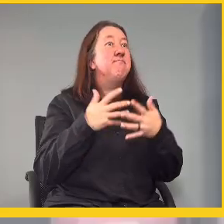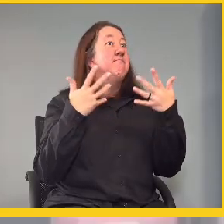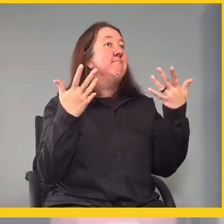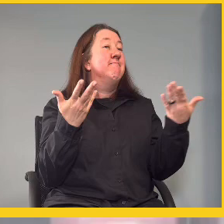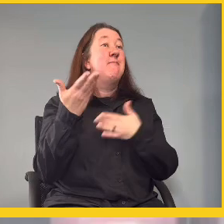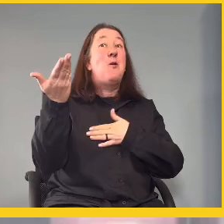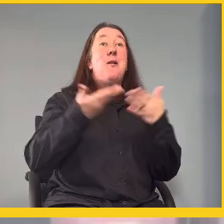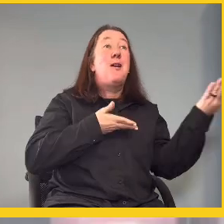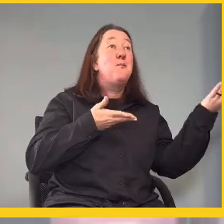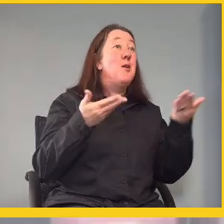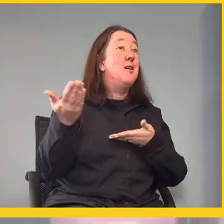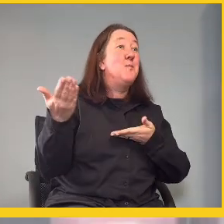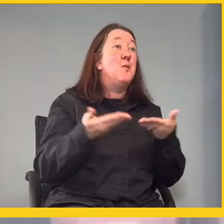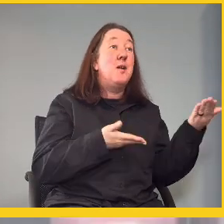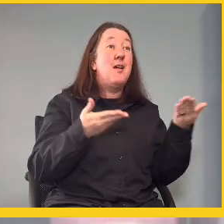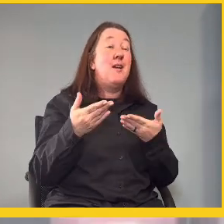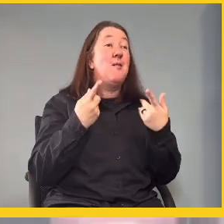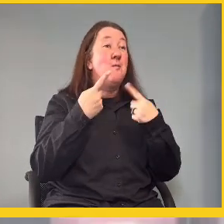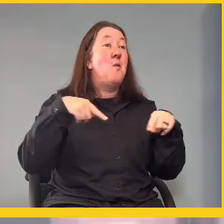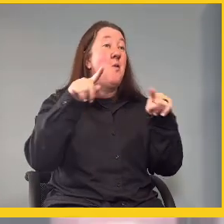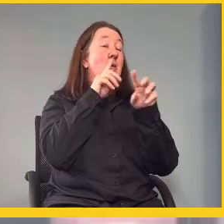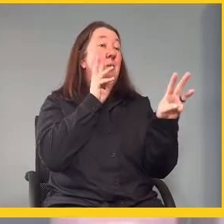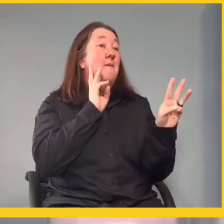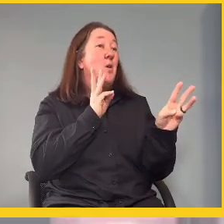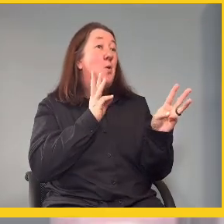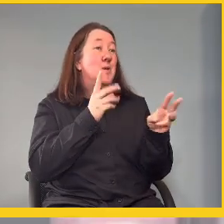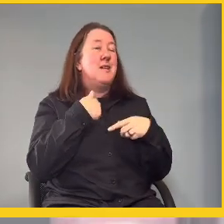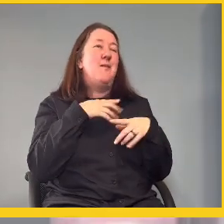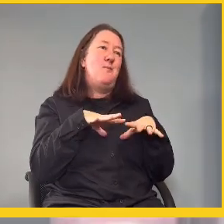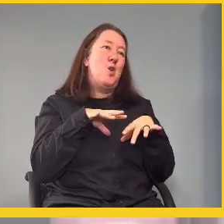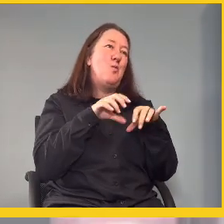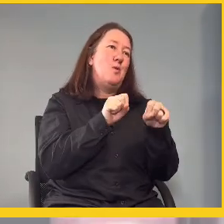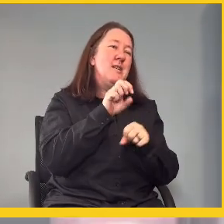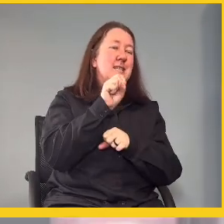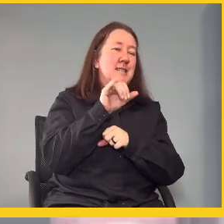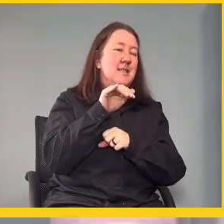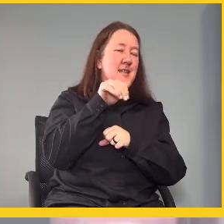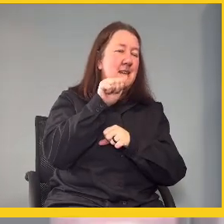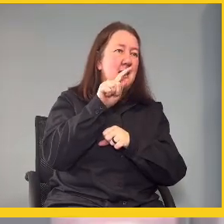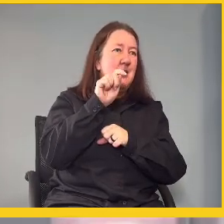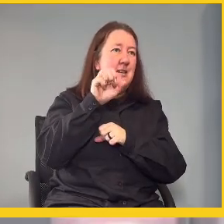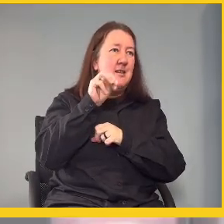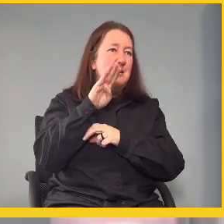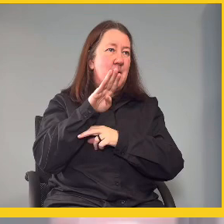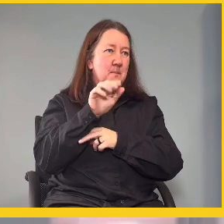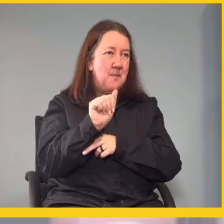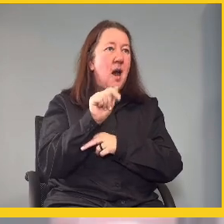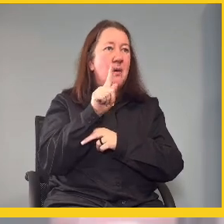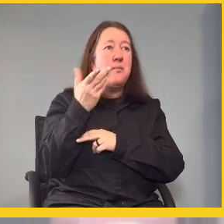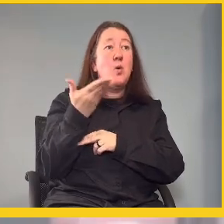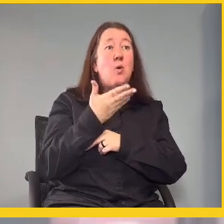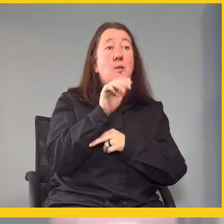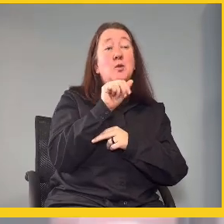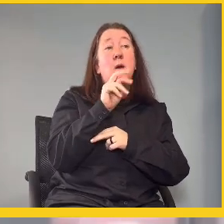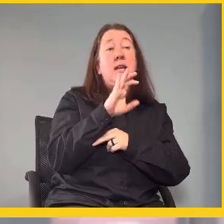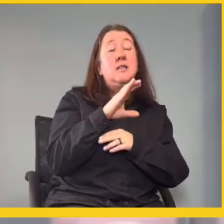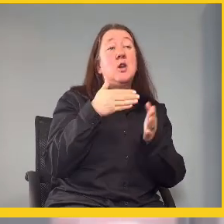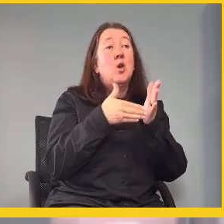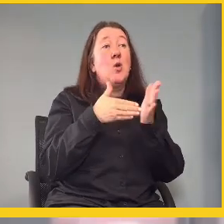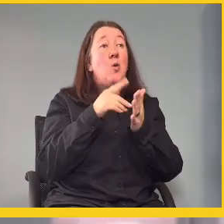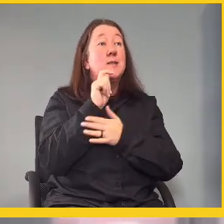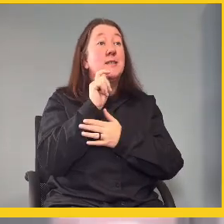Welcome, welcome, welcome to all our viewers. I'm your host, Sia Temba Sogobo, and welcome to the A.T. Copas TV